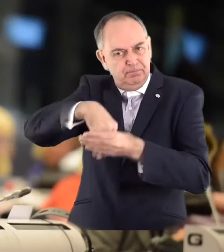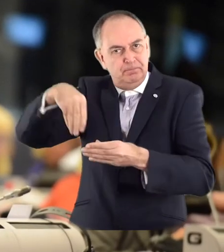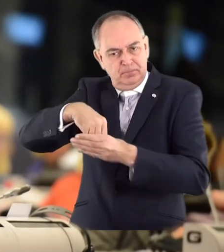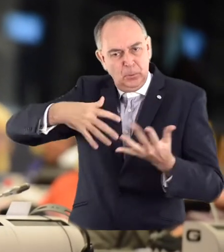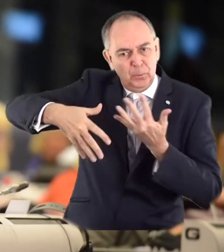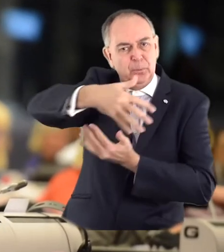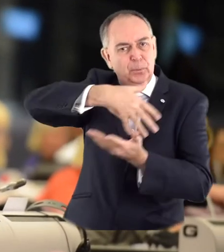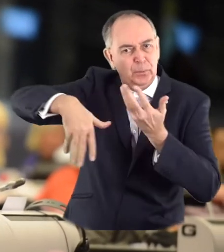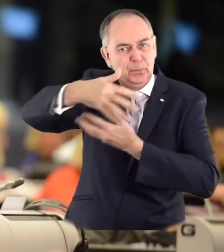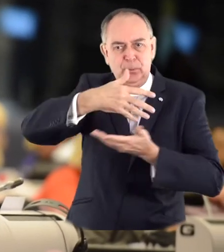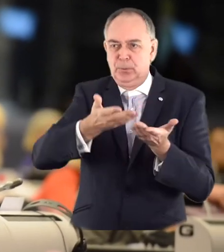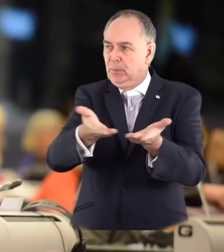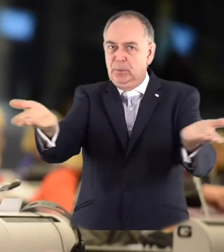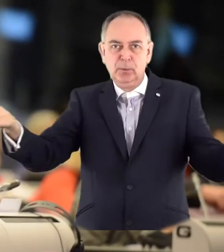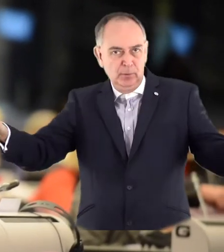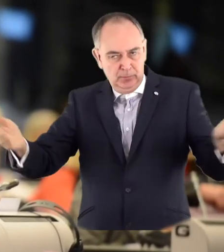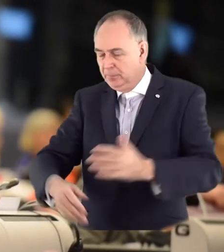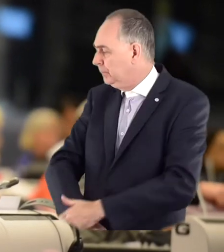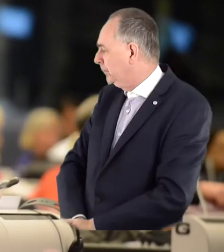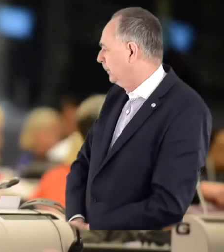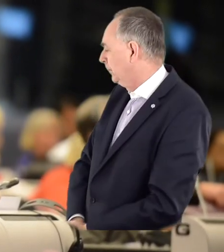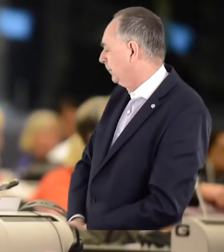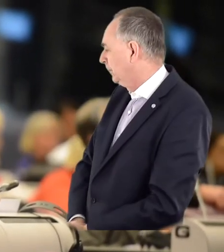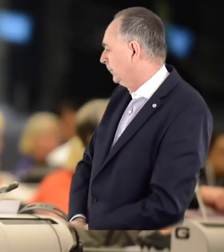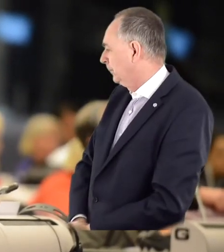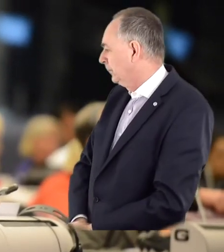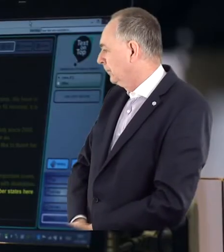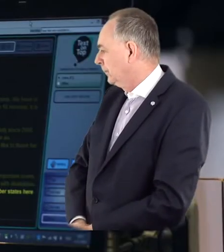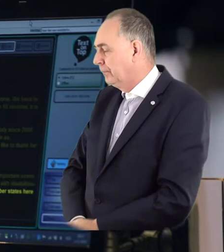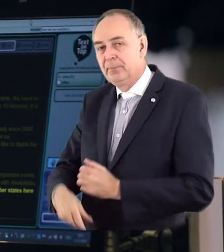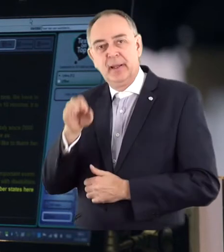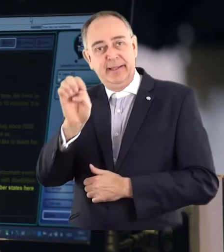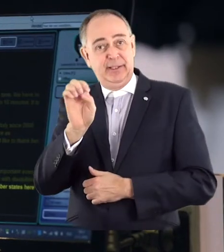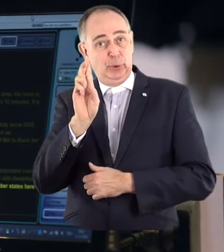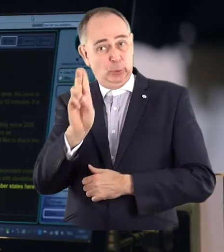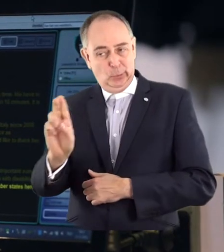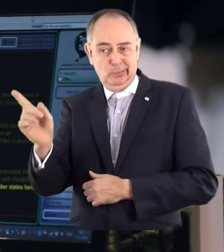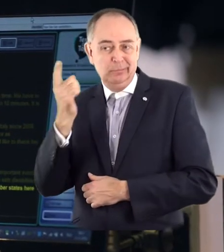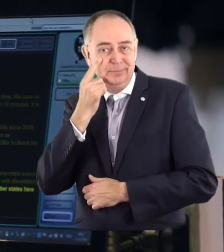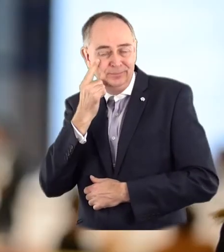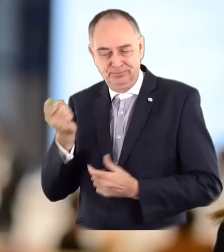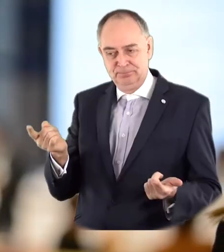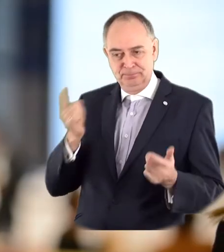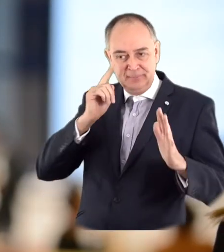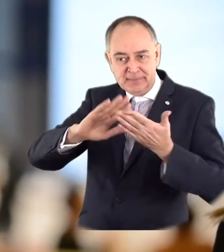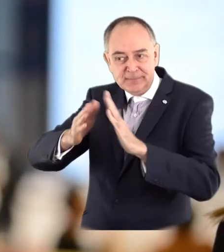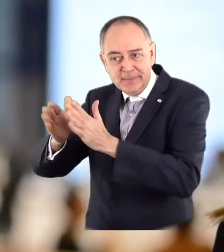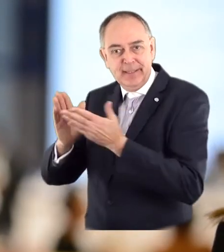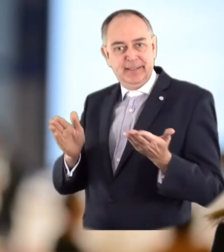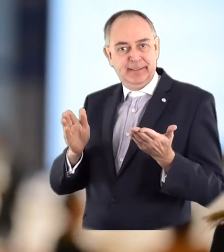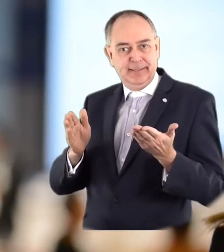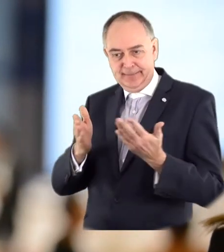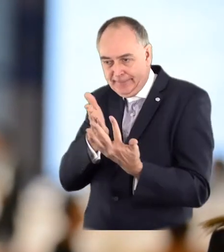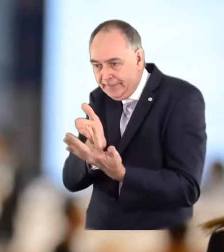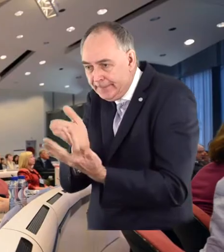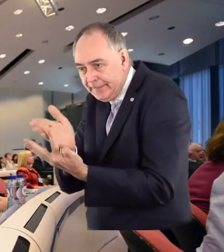of this, the EU wants to improve accessibility and social benefits of cities and have awarded the 5th edition of